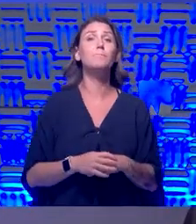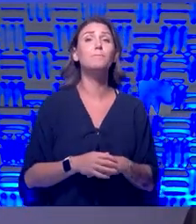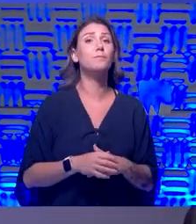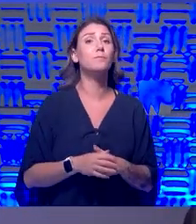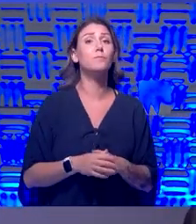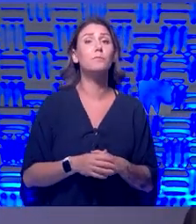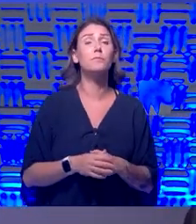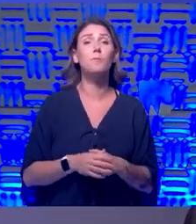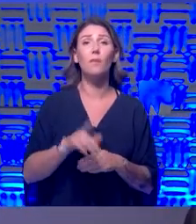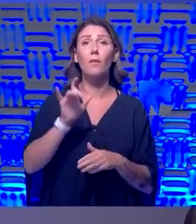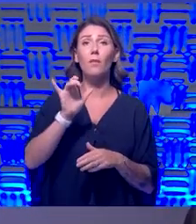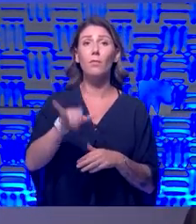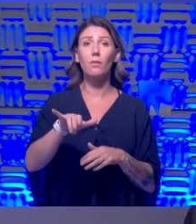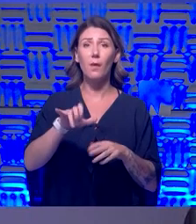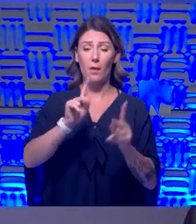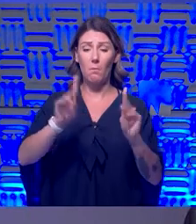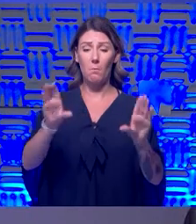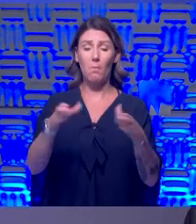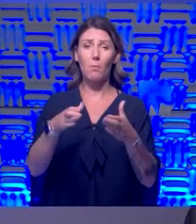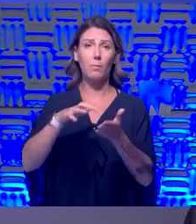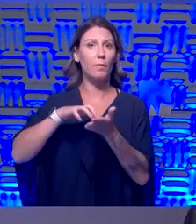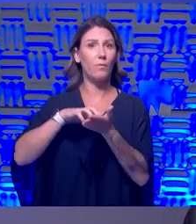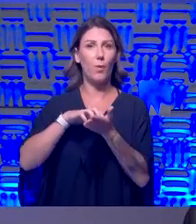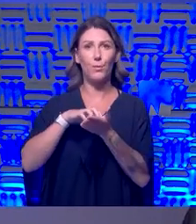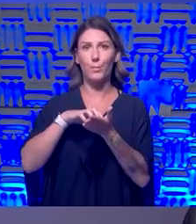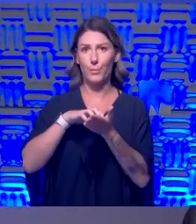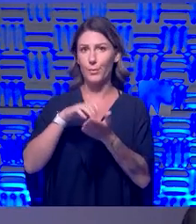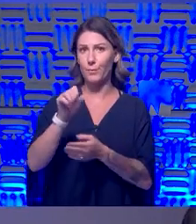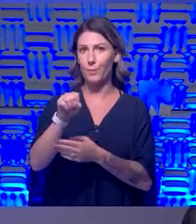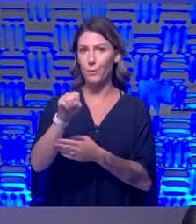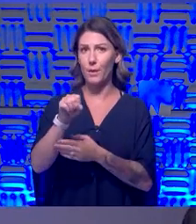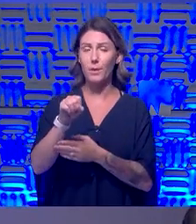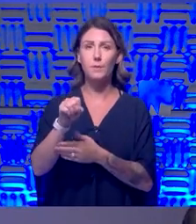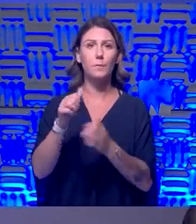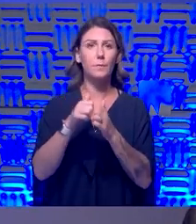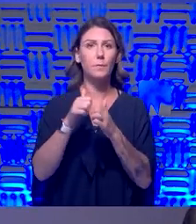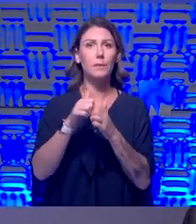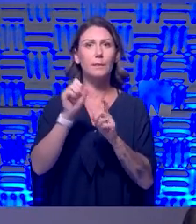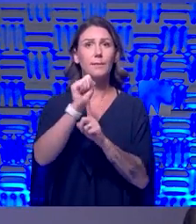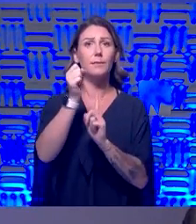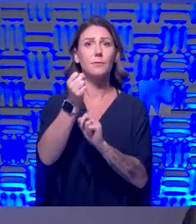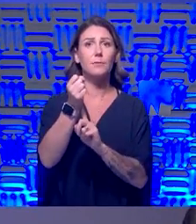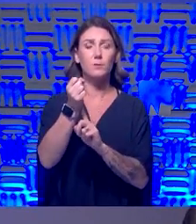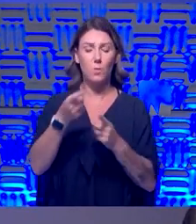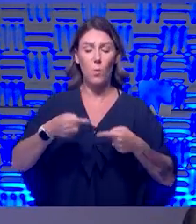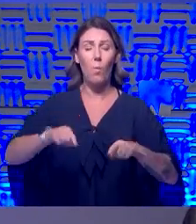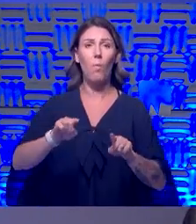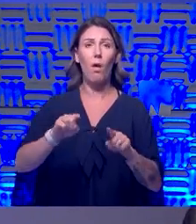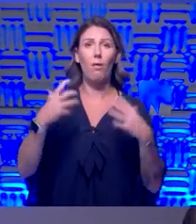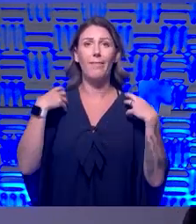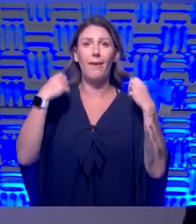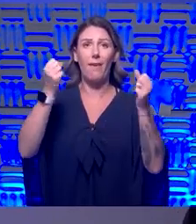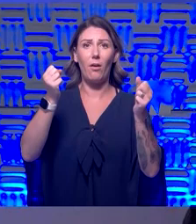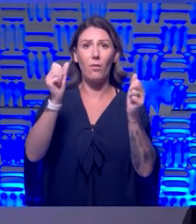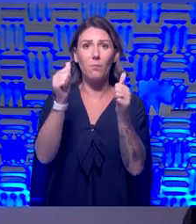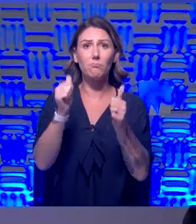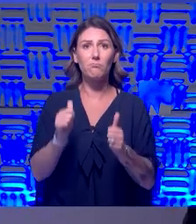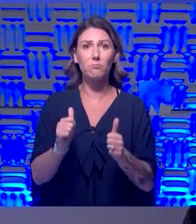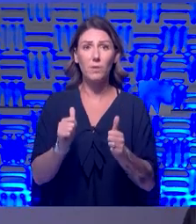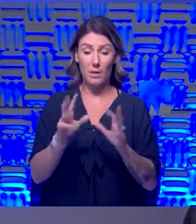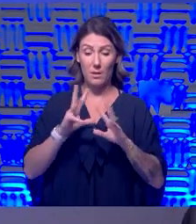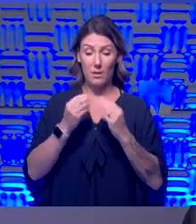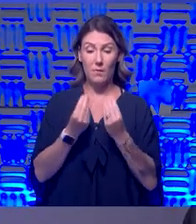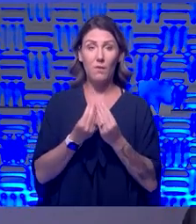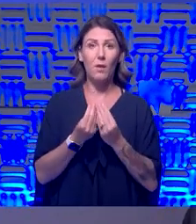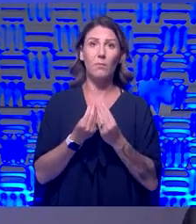this population is very vulnerable, uh, to, to these situations because as their health deteriorates, families are less able